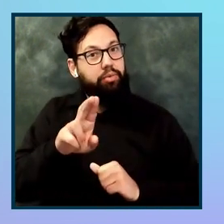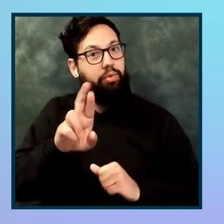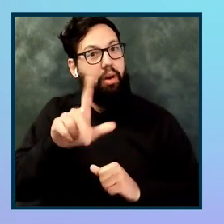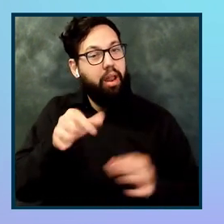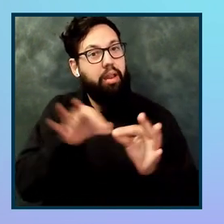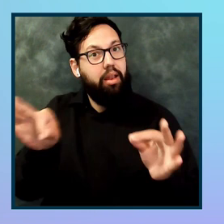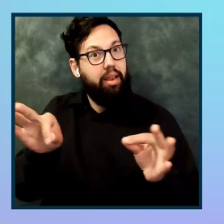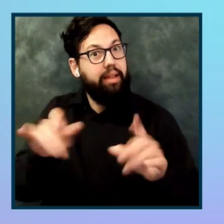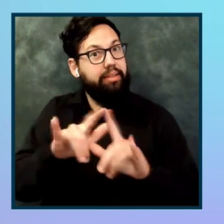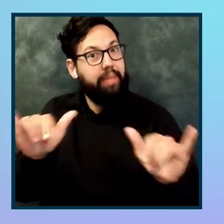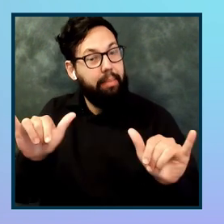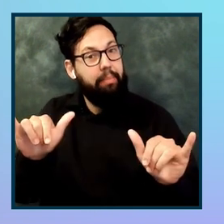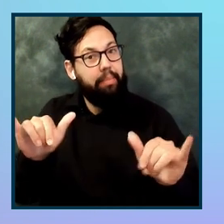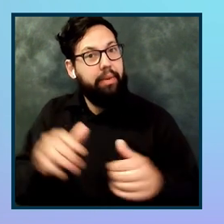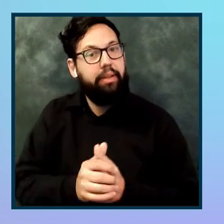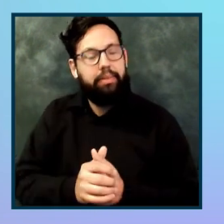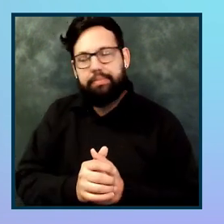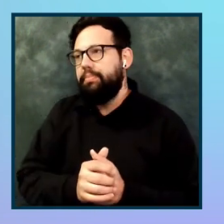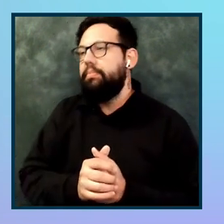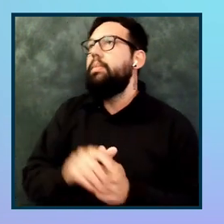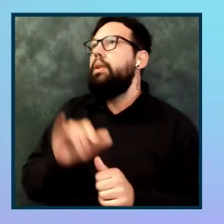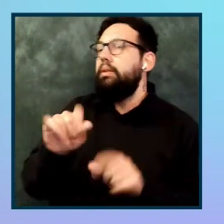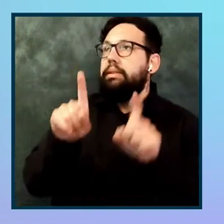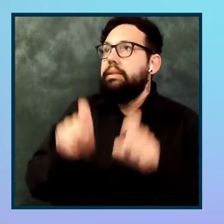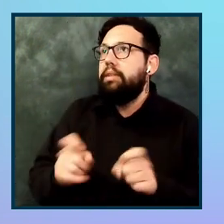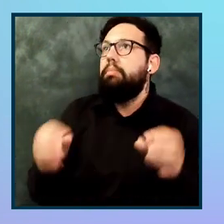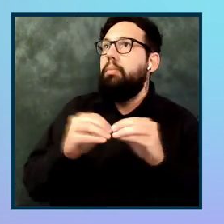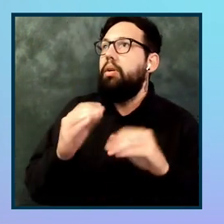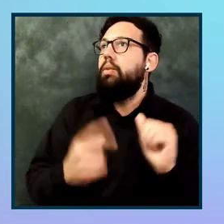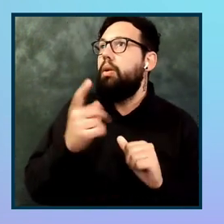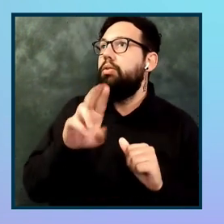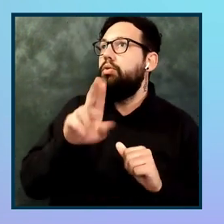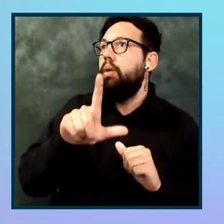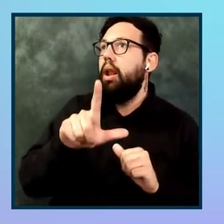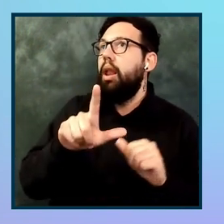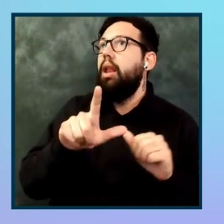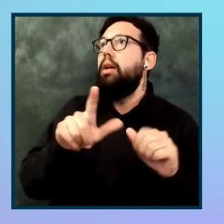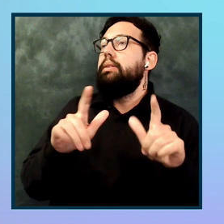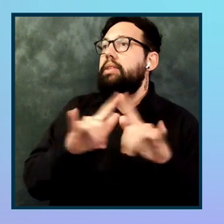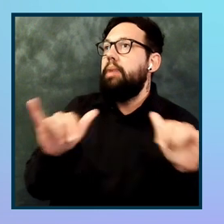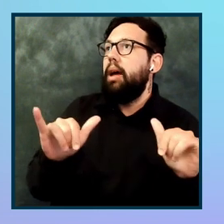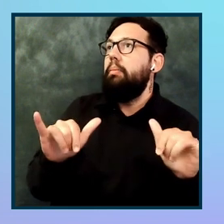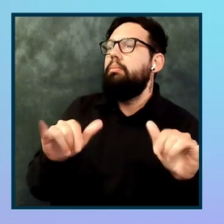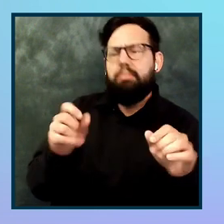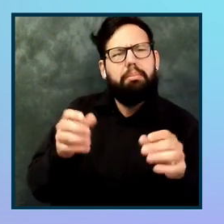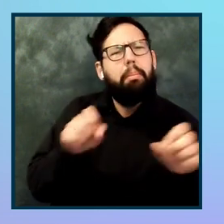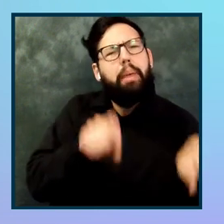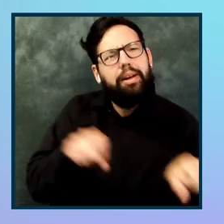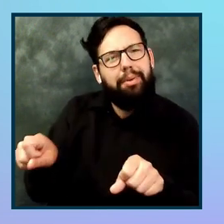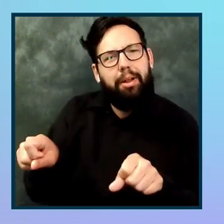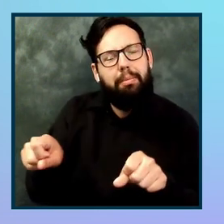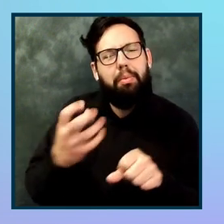To test all URLs at once? It is possible, definitely, it's going to take more time. So I didn't